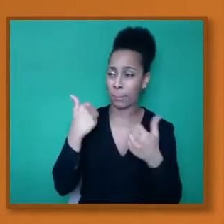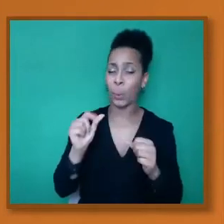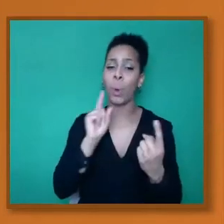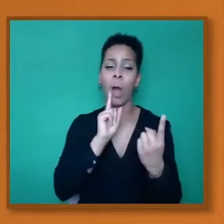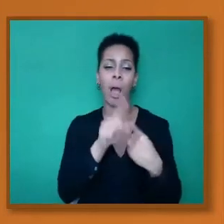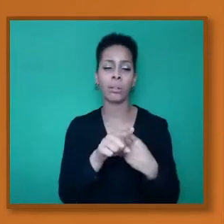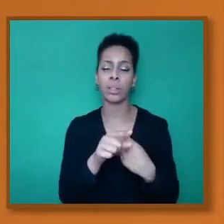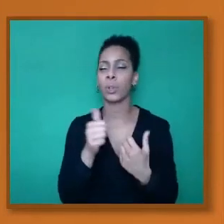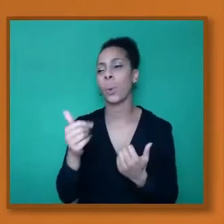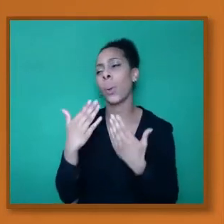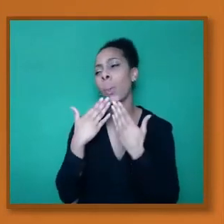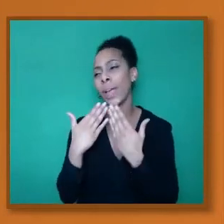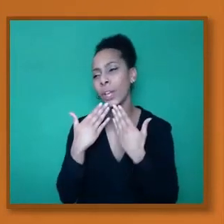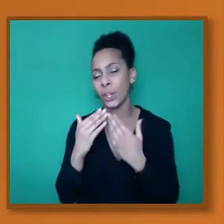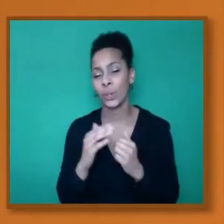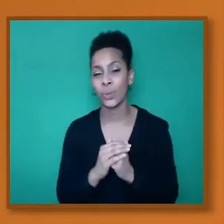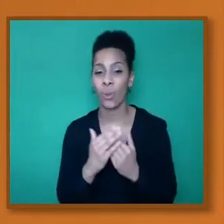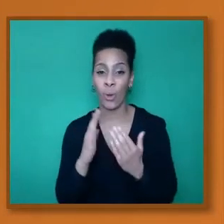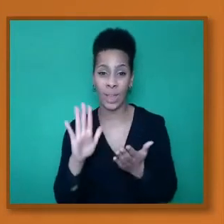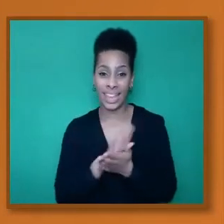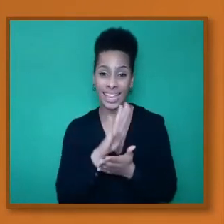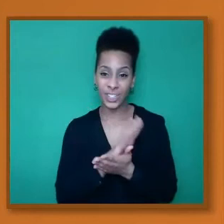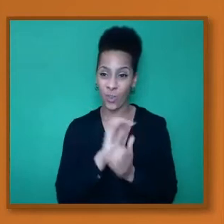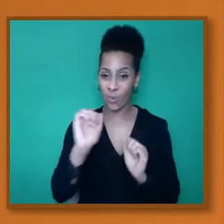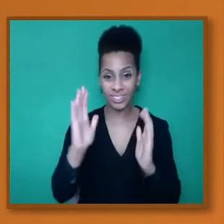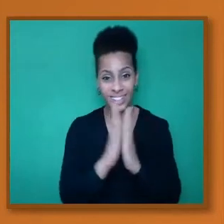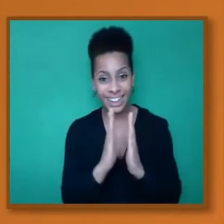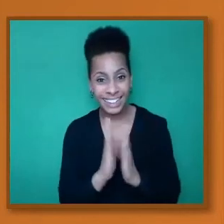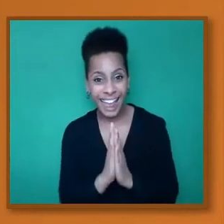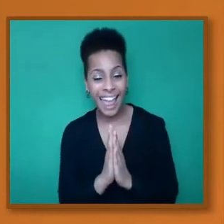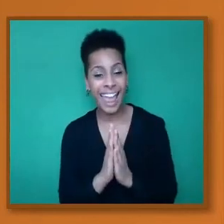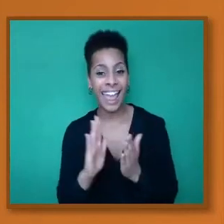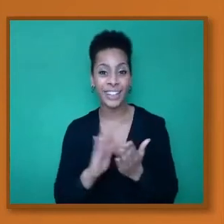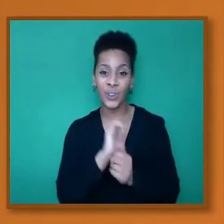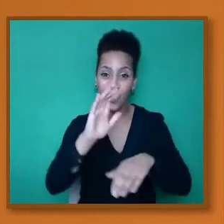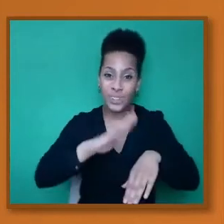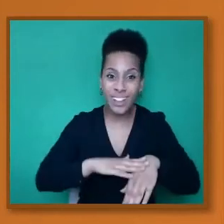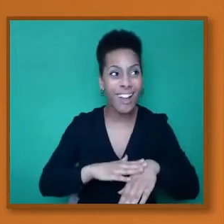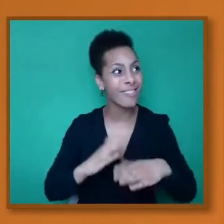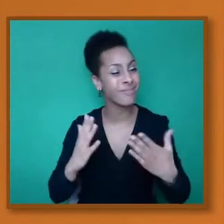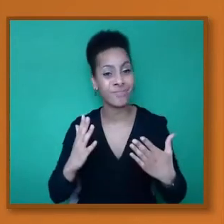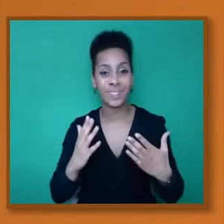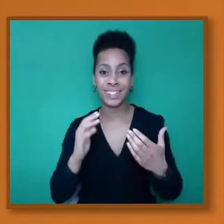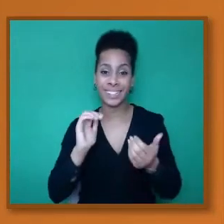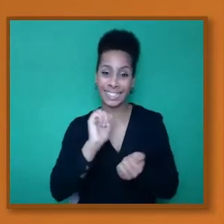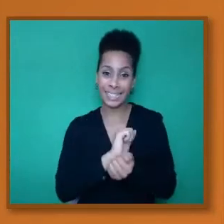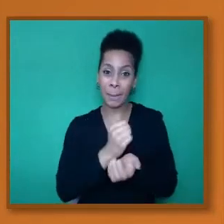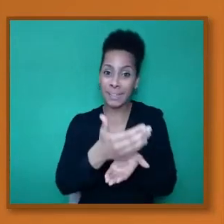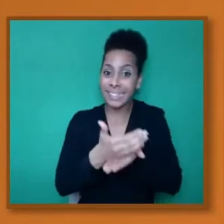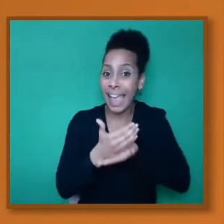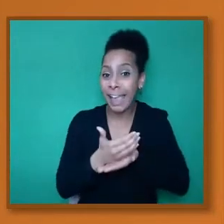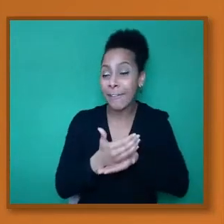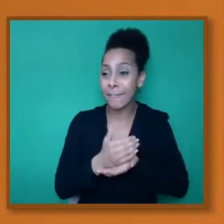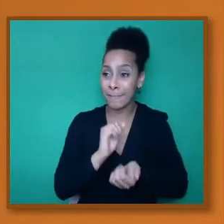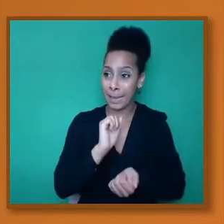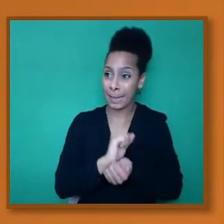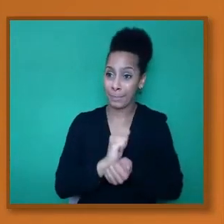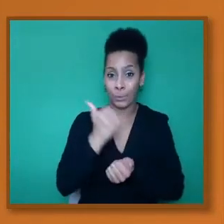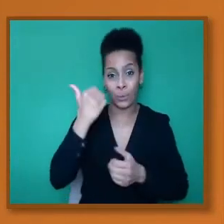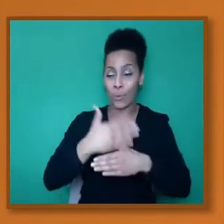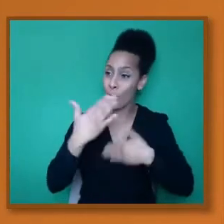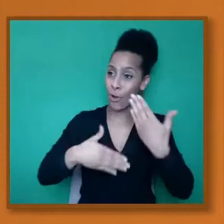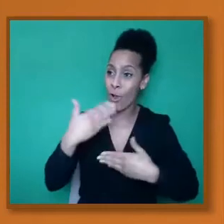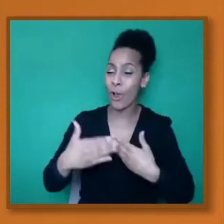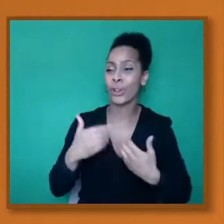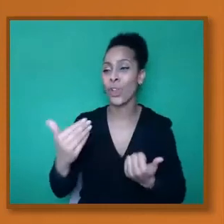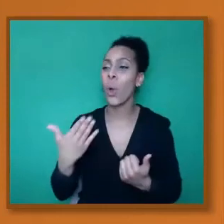enjoy the rest of your time and stay safe and keep up the good work and thank you again on behalf of the TUC